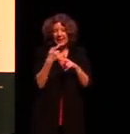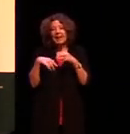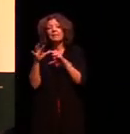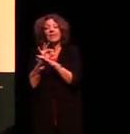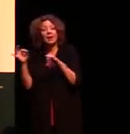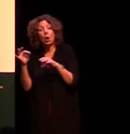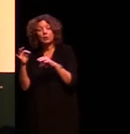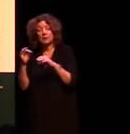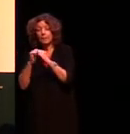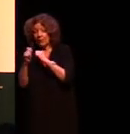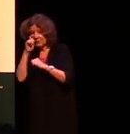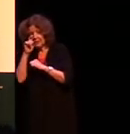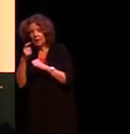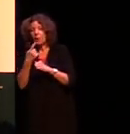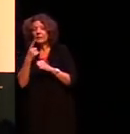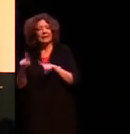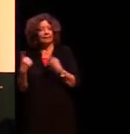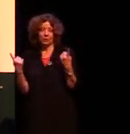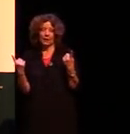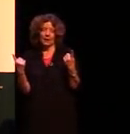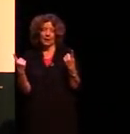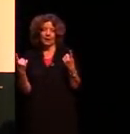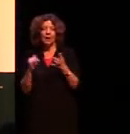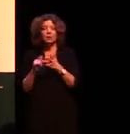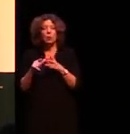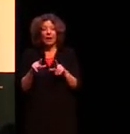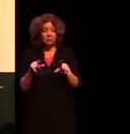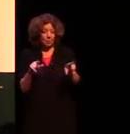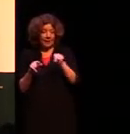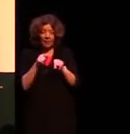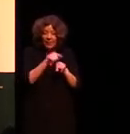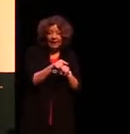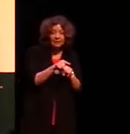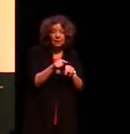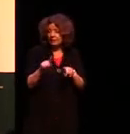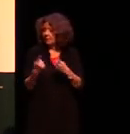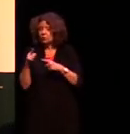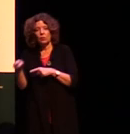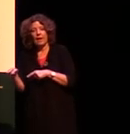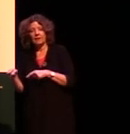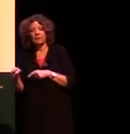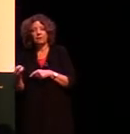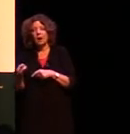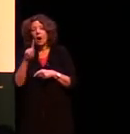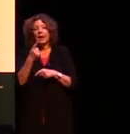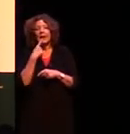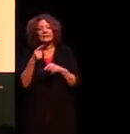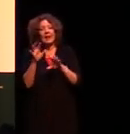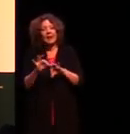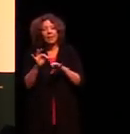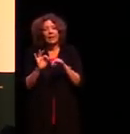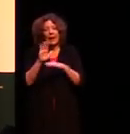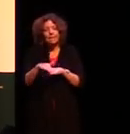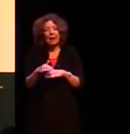are not siblings I would say and I have to choose one or other of those I can't just say nothing about